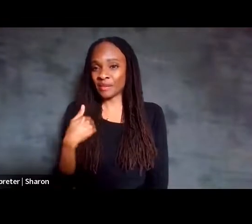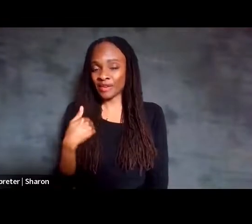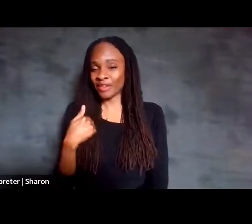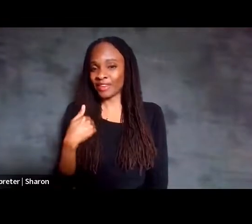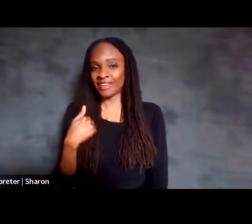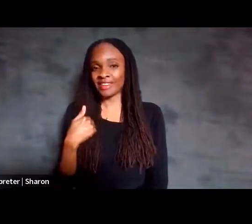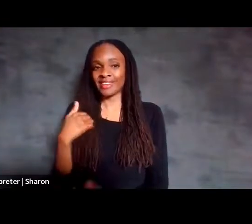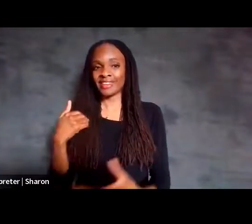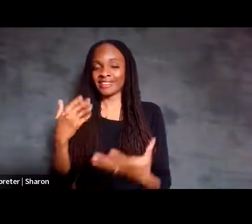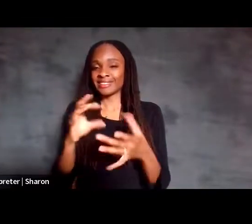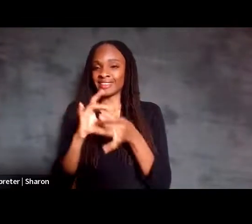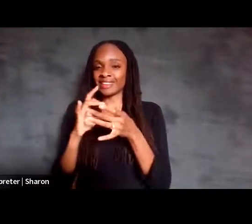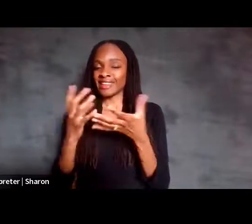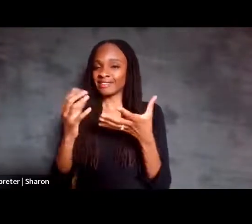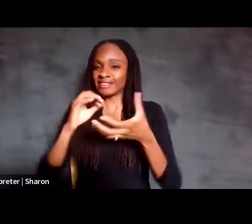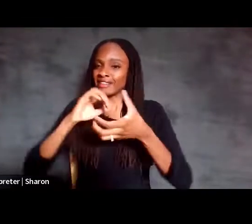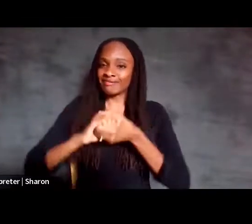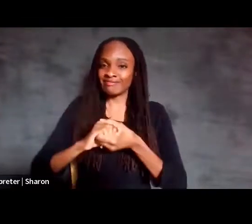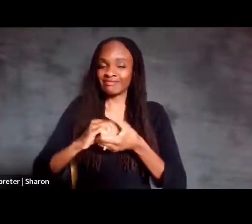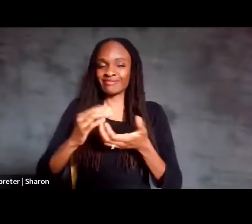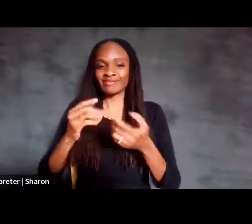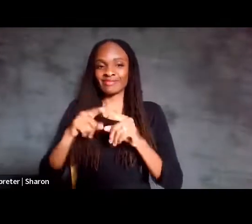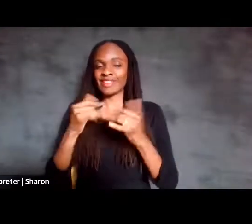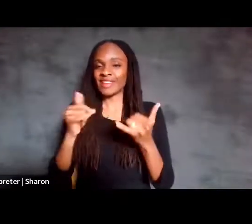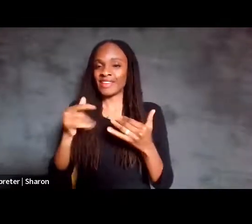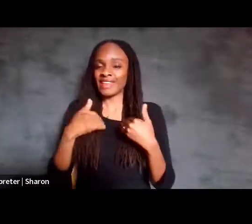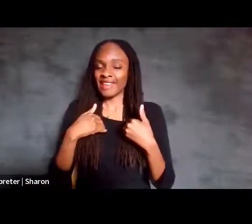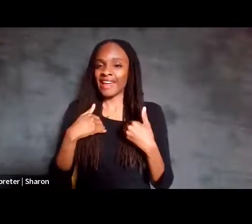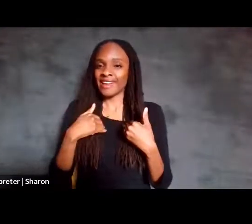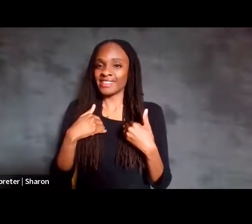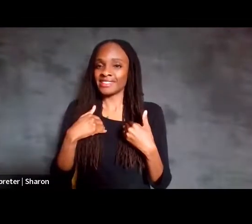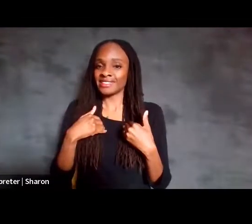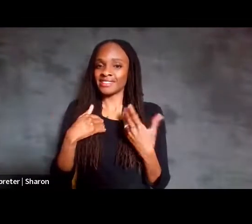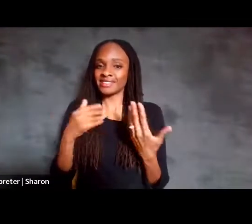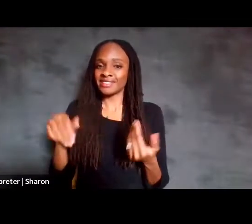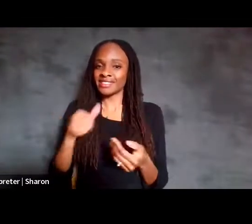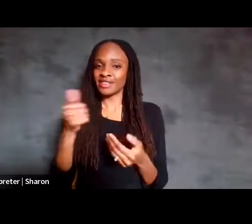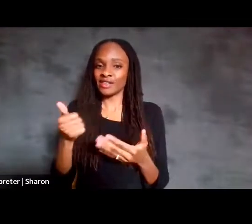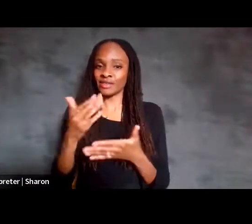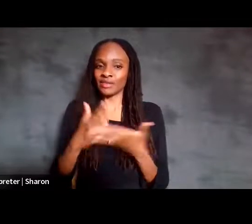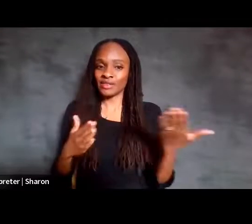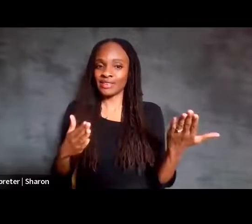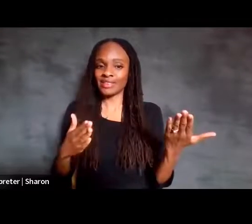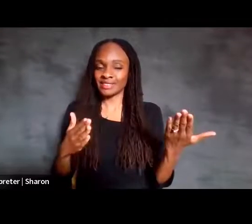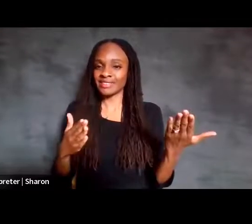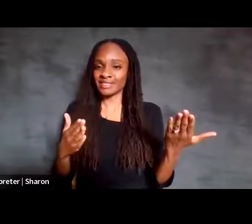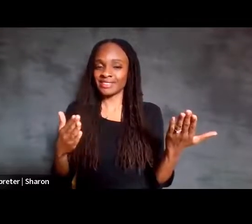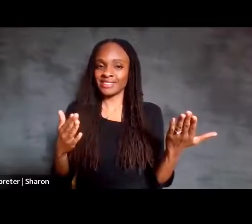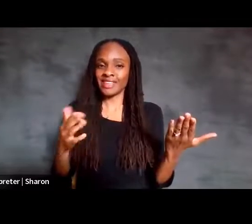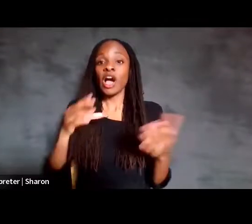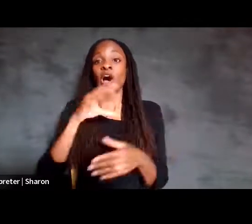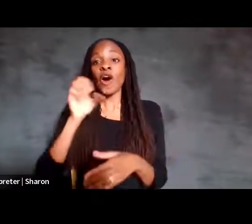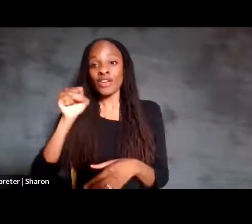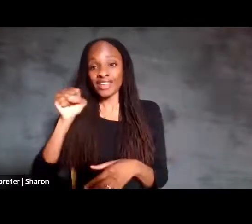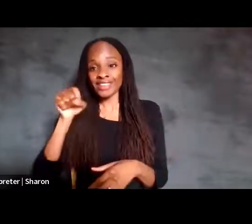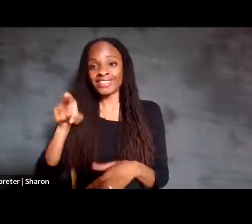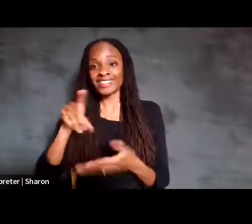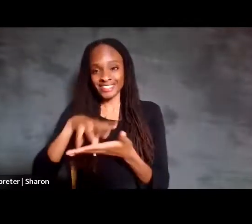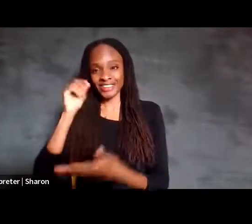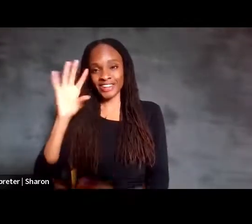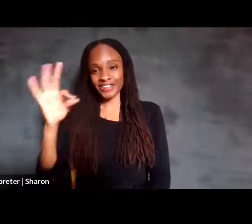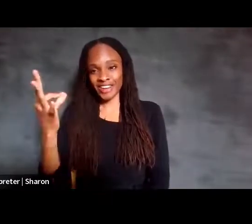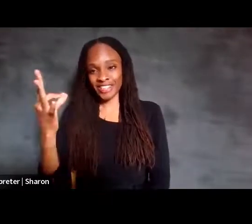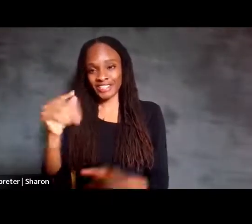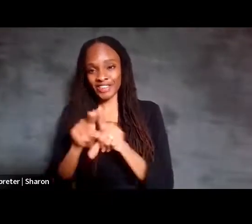this extra thing to help us answer this really important research question. So I would just say that for now, oh yeah, and he's learning French, that's right.